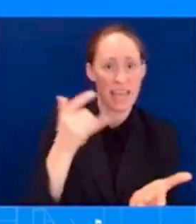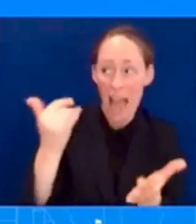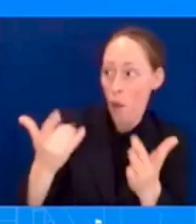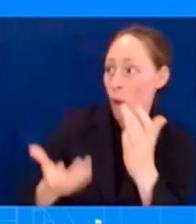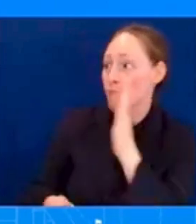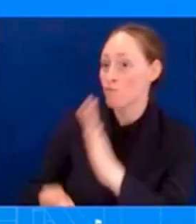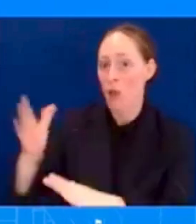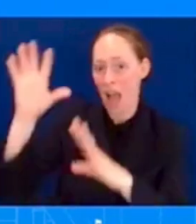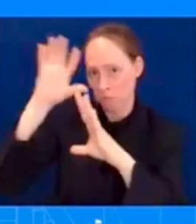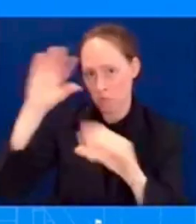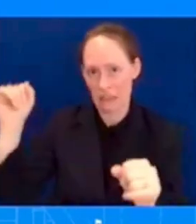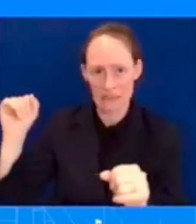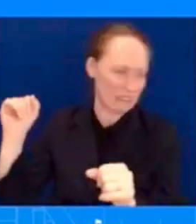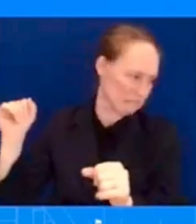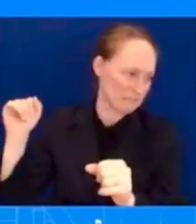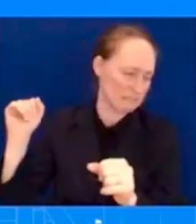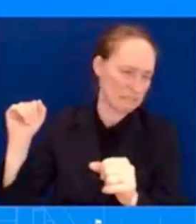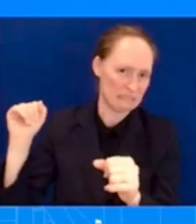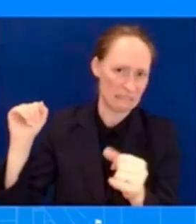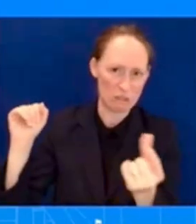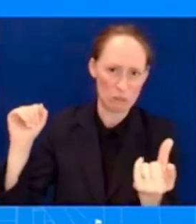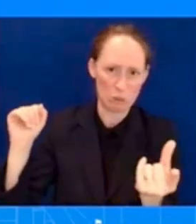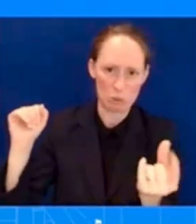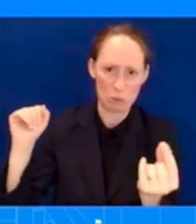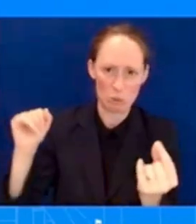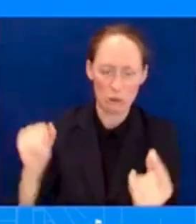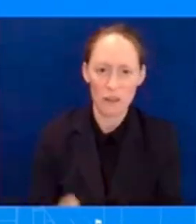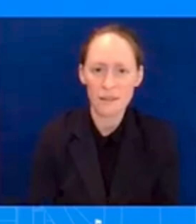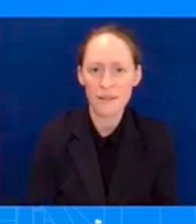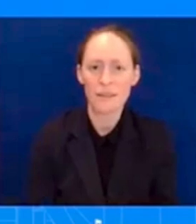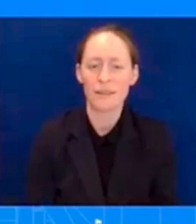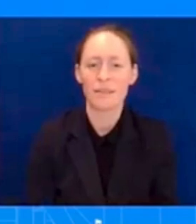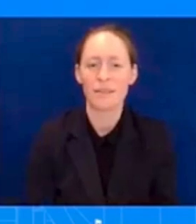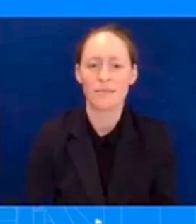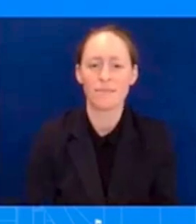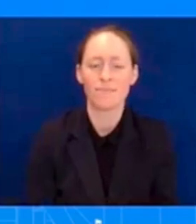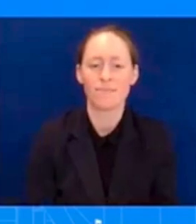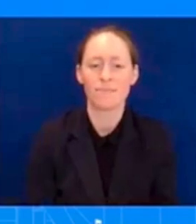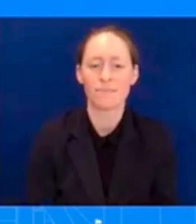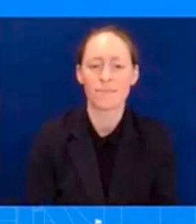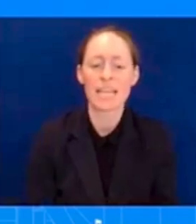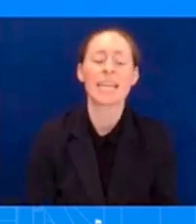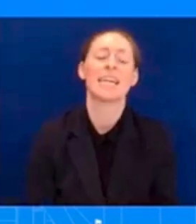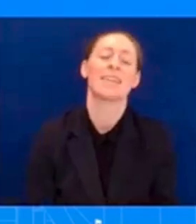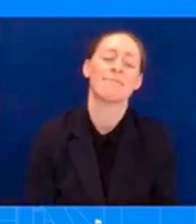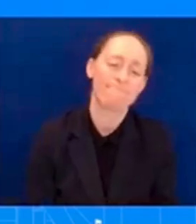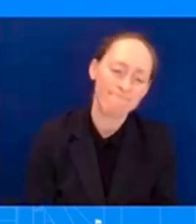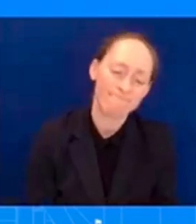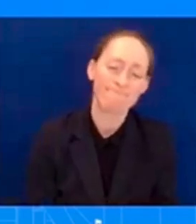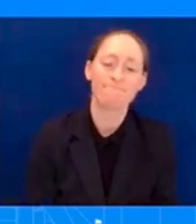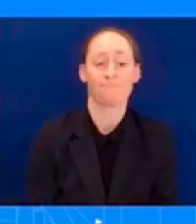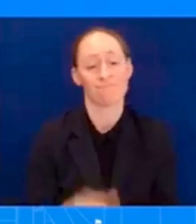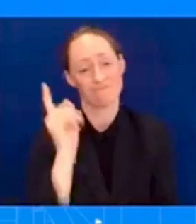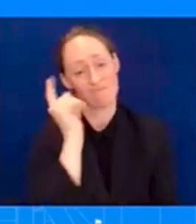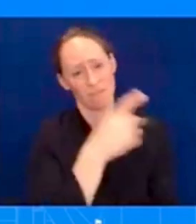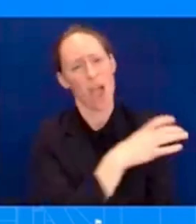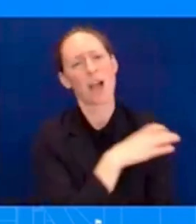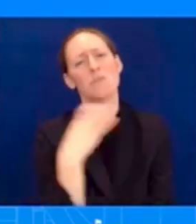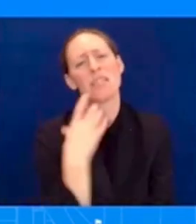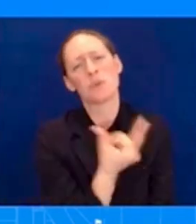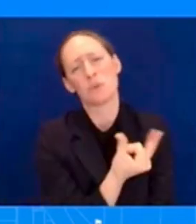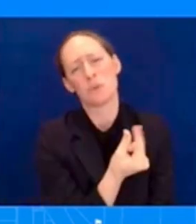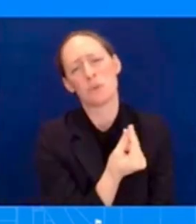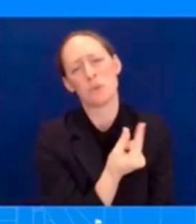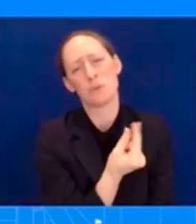that you just asked me. Look, so if you think about what Republicans in Congress have tried to do for years, right, they have been making claims and